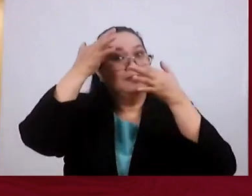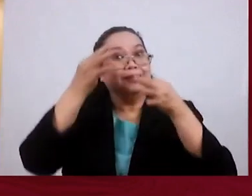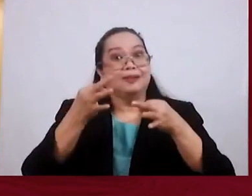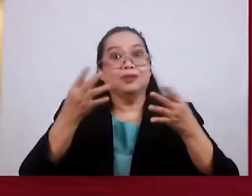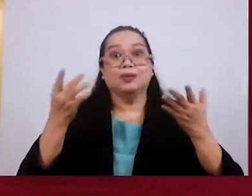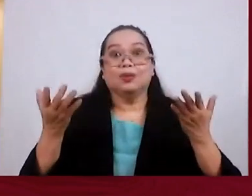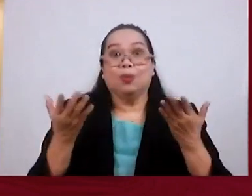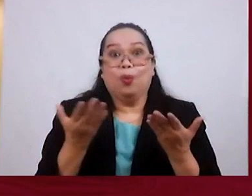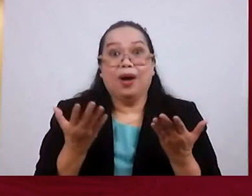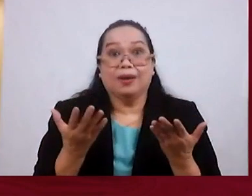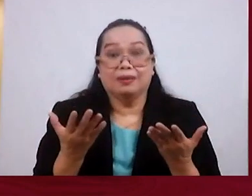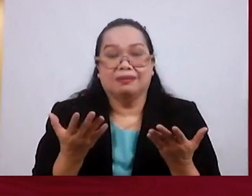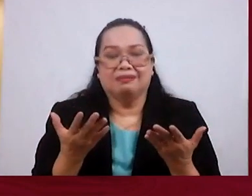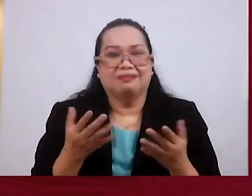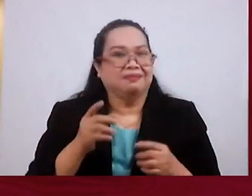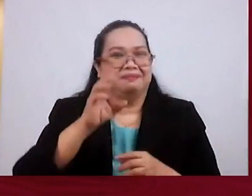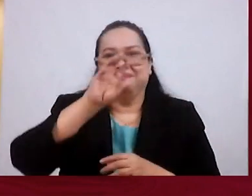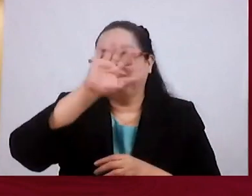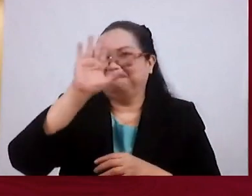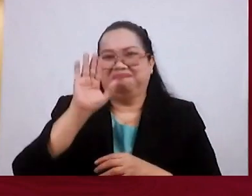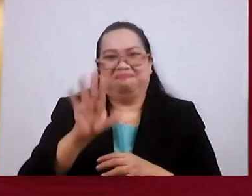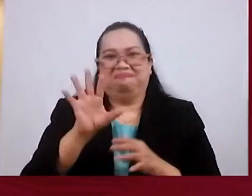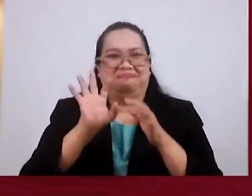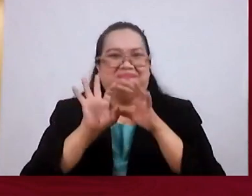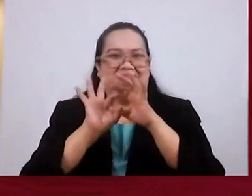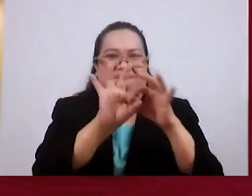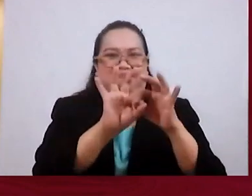is He was never Of Christ